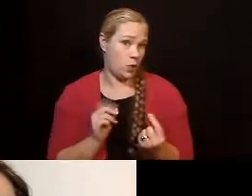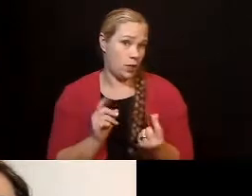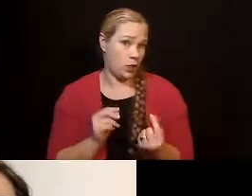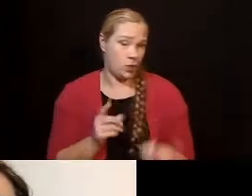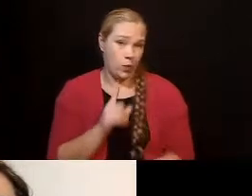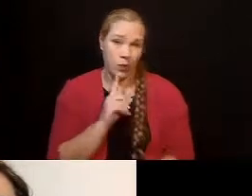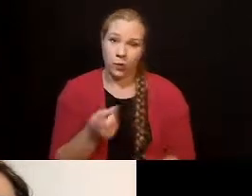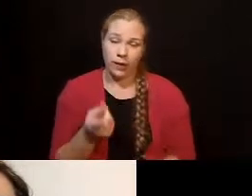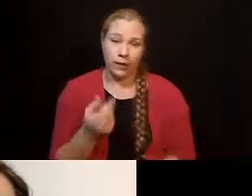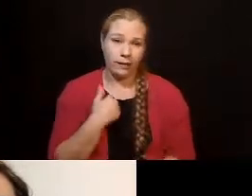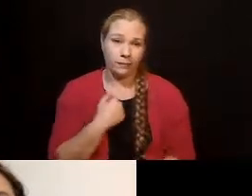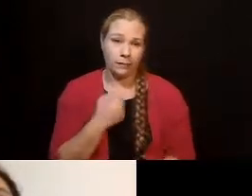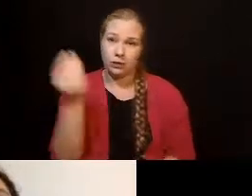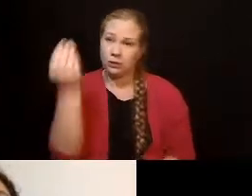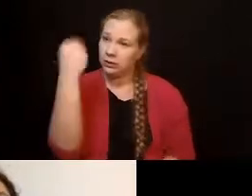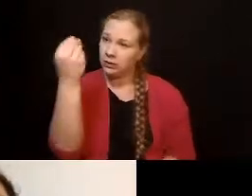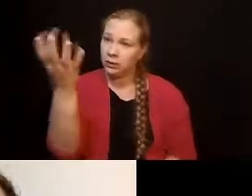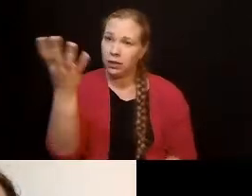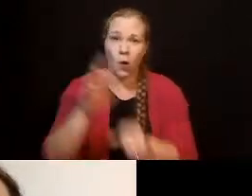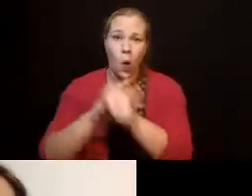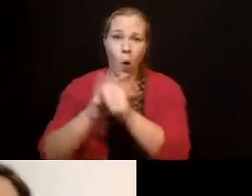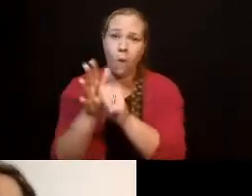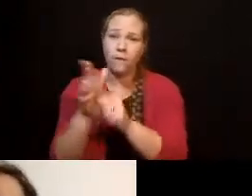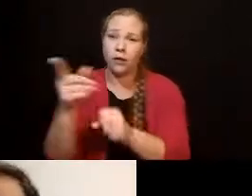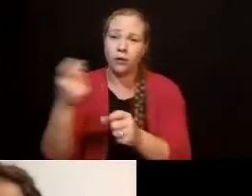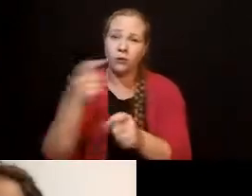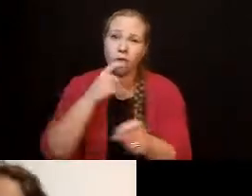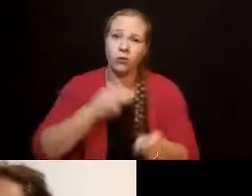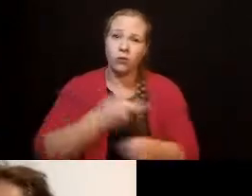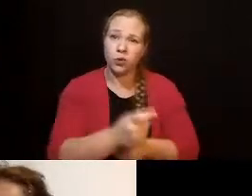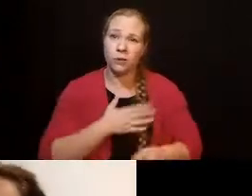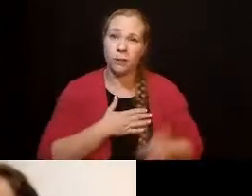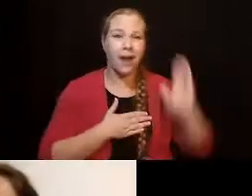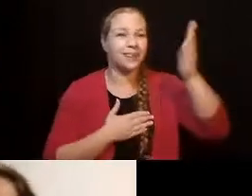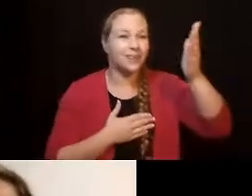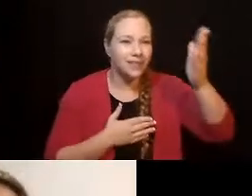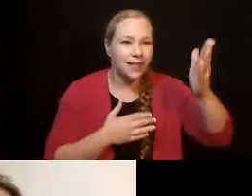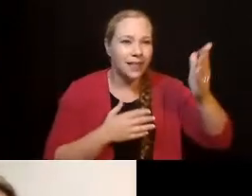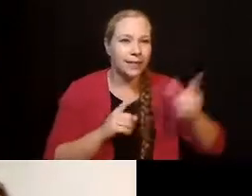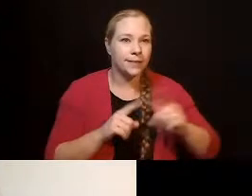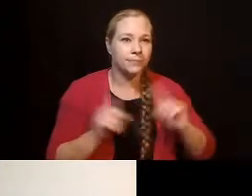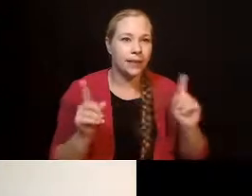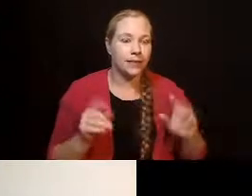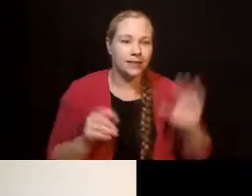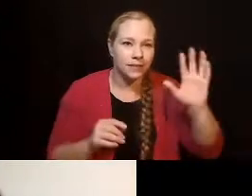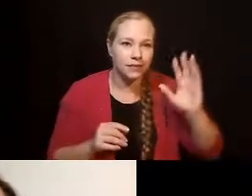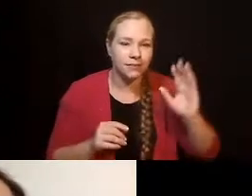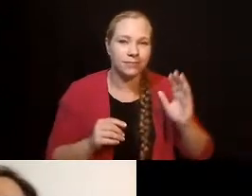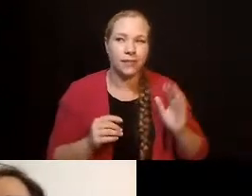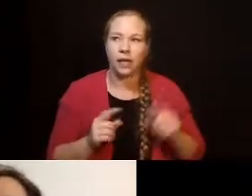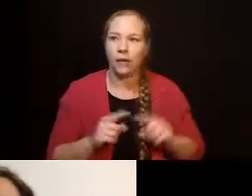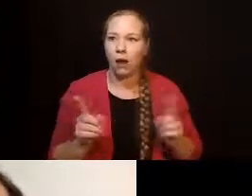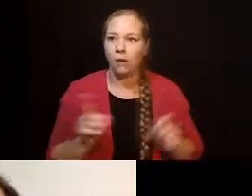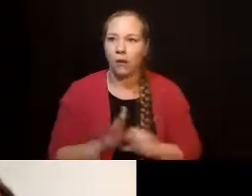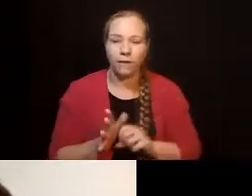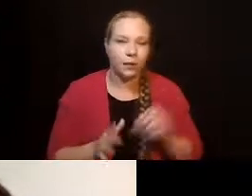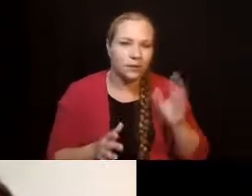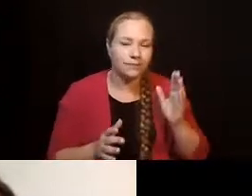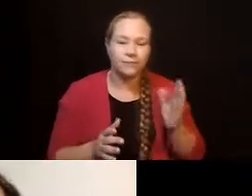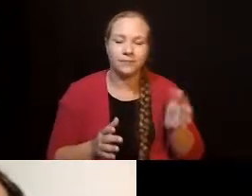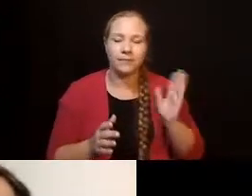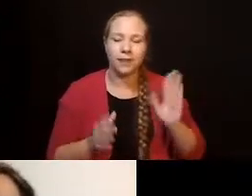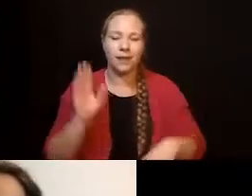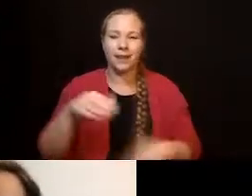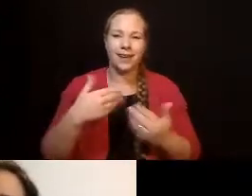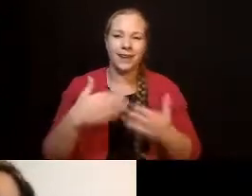But without COVID, they meet once a month. And it's a great group to get together. And then SAIL, self-advocates in